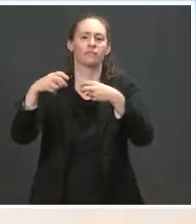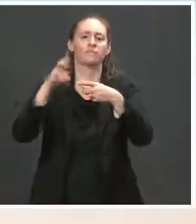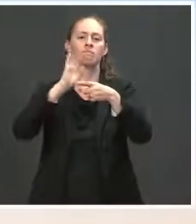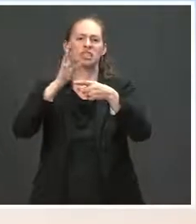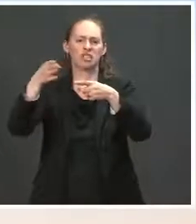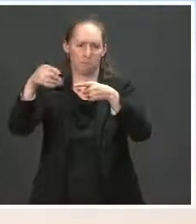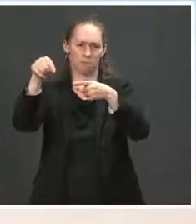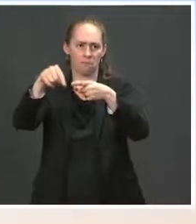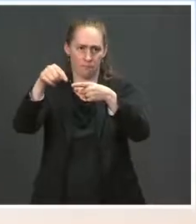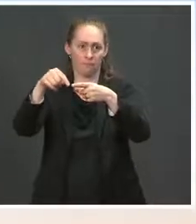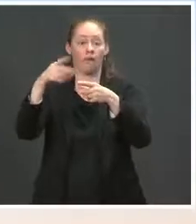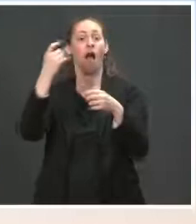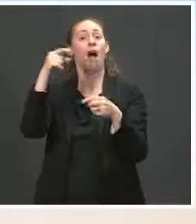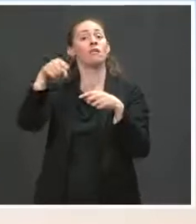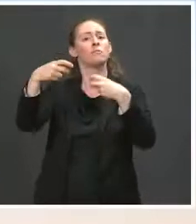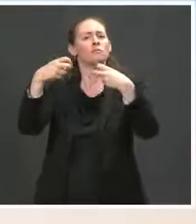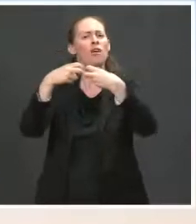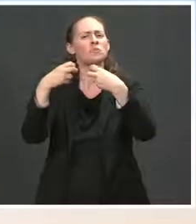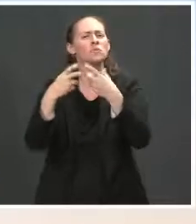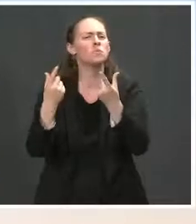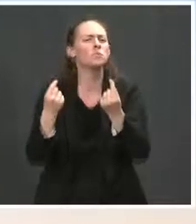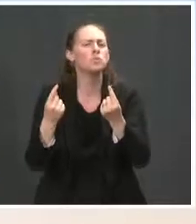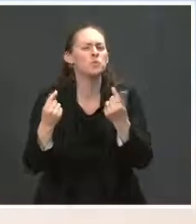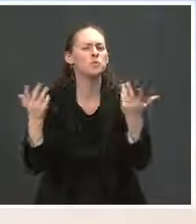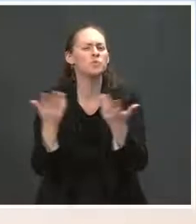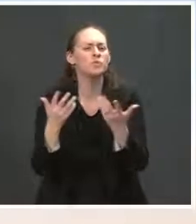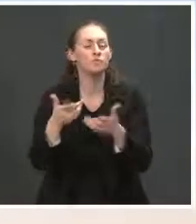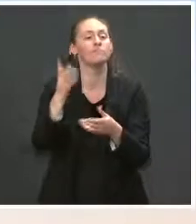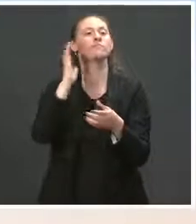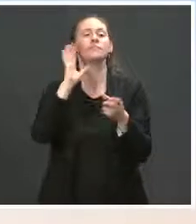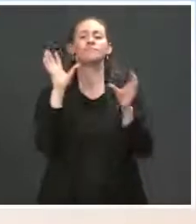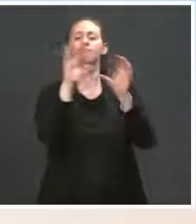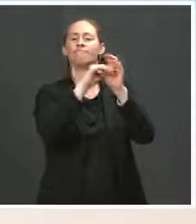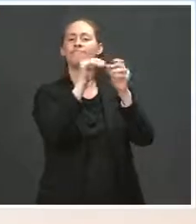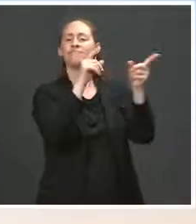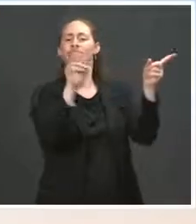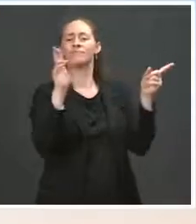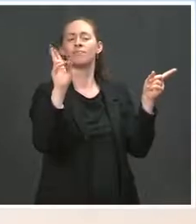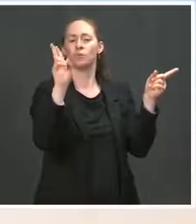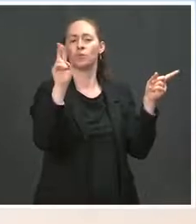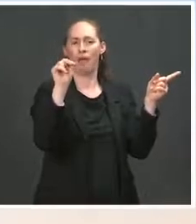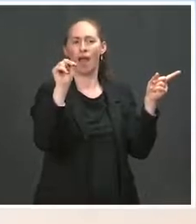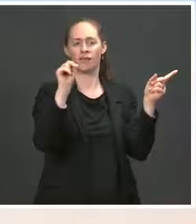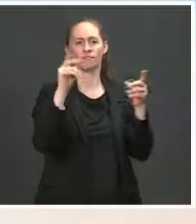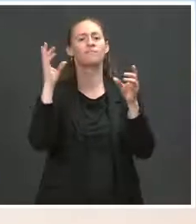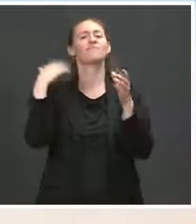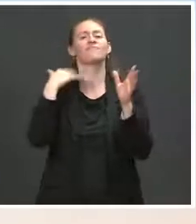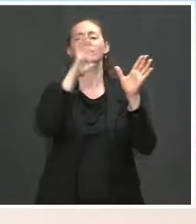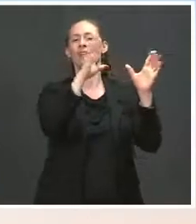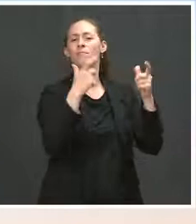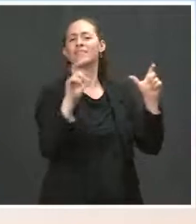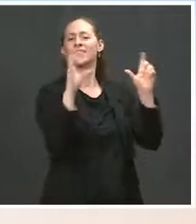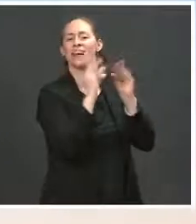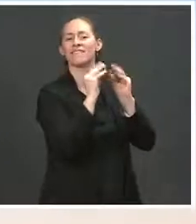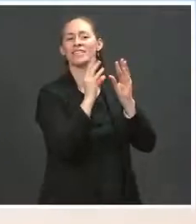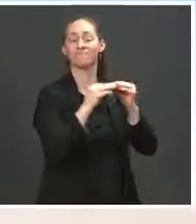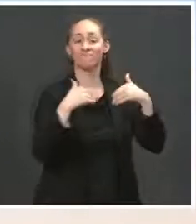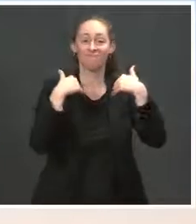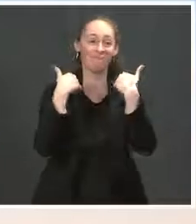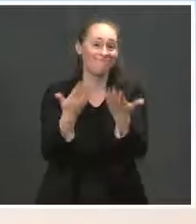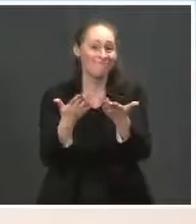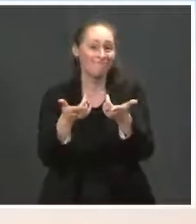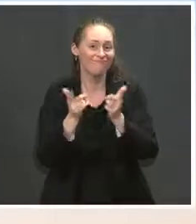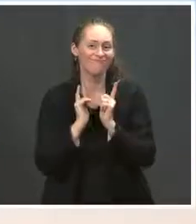Brussels, the President will also participate in the U.S.-EU Summit. With that, kick us off. All right. Thank you. With